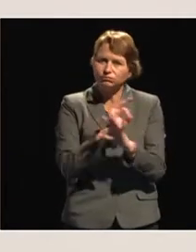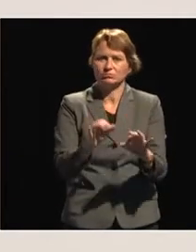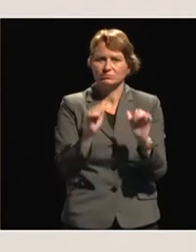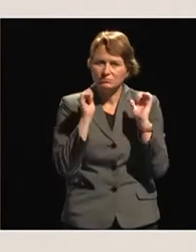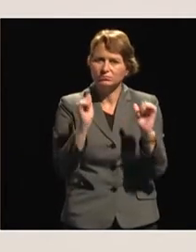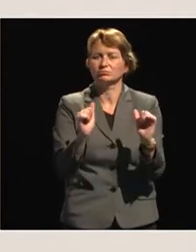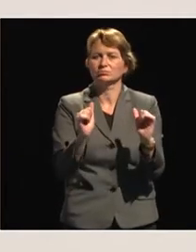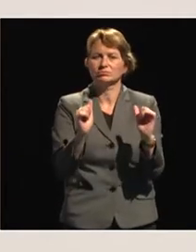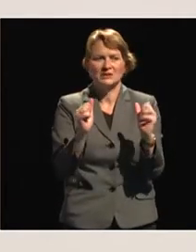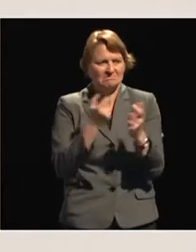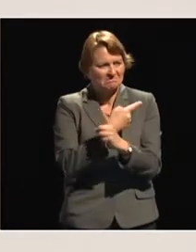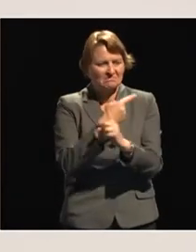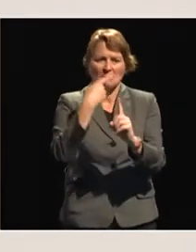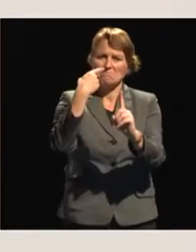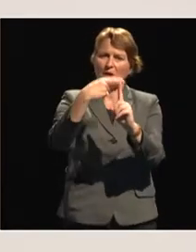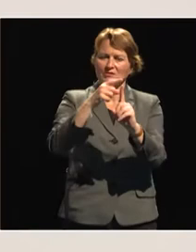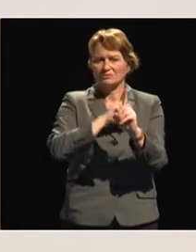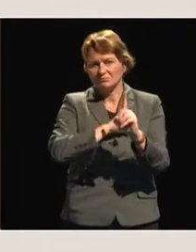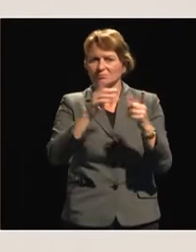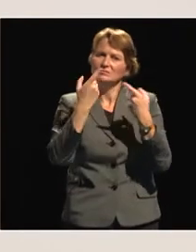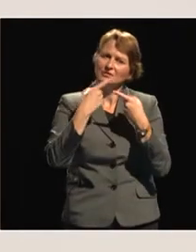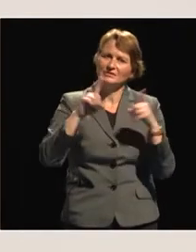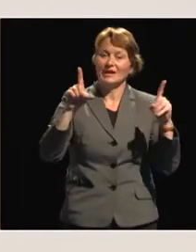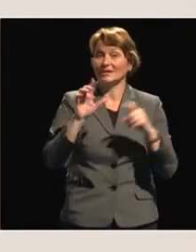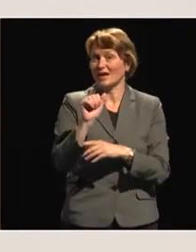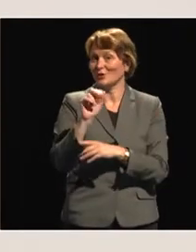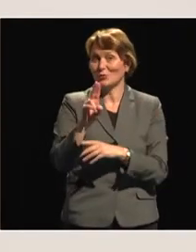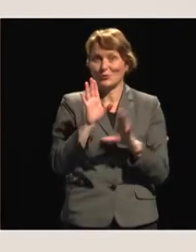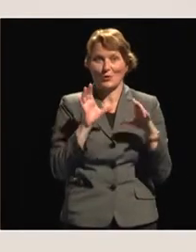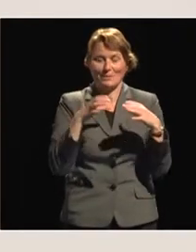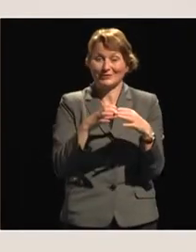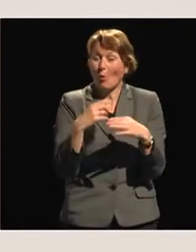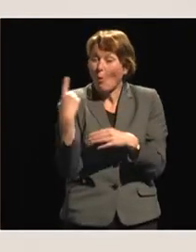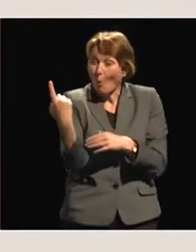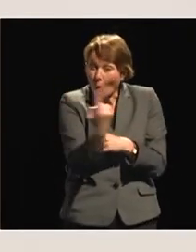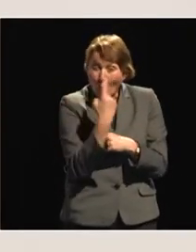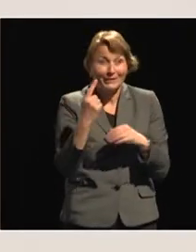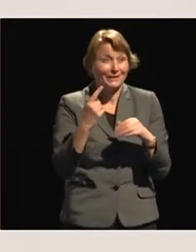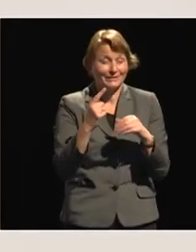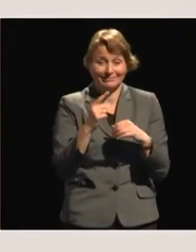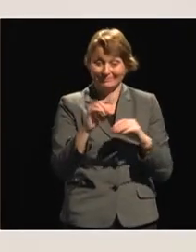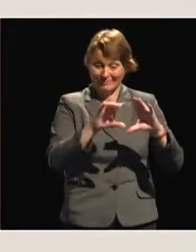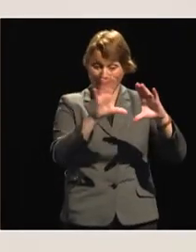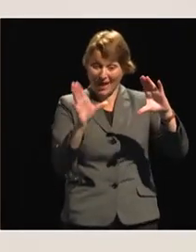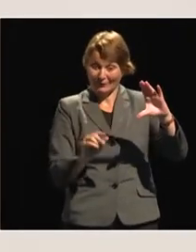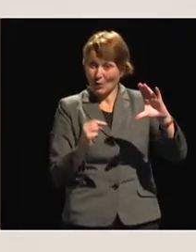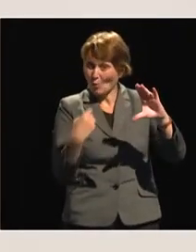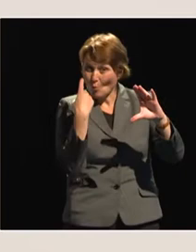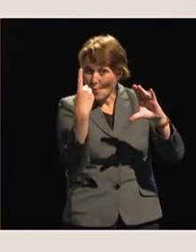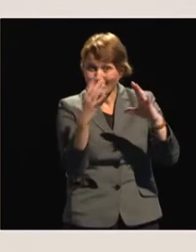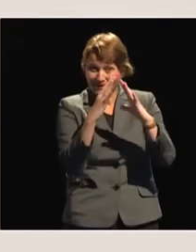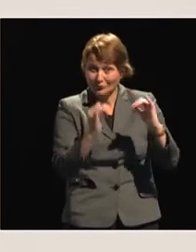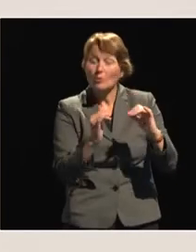story of the African Union Commission. We are the only institution, continental institution in